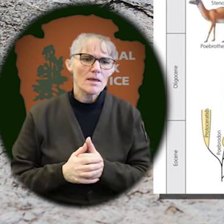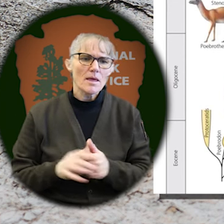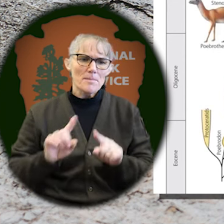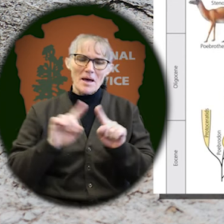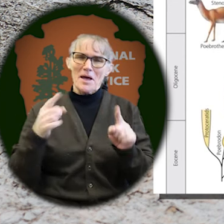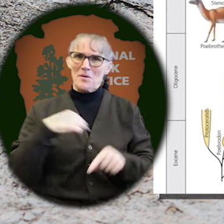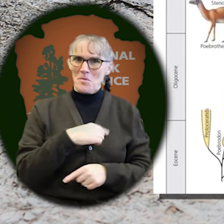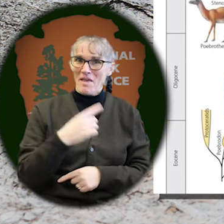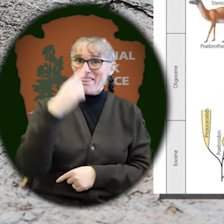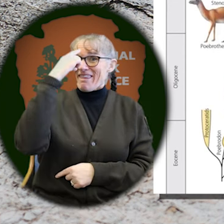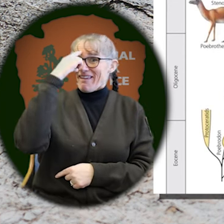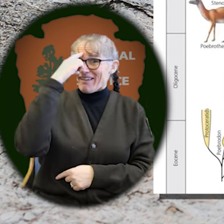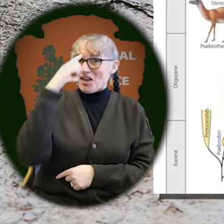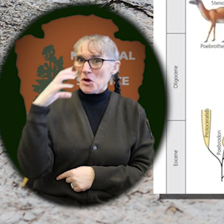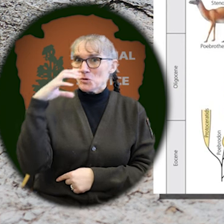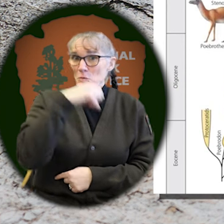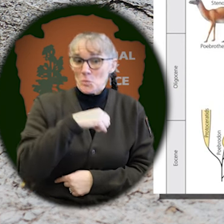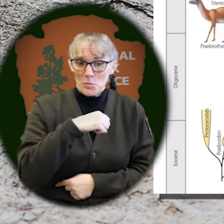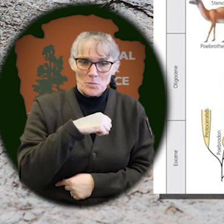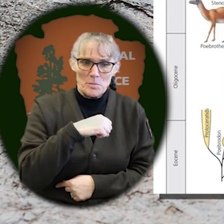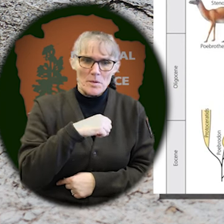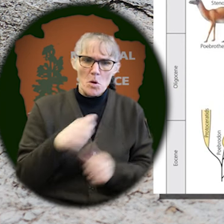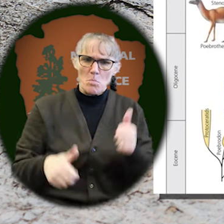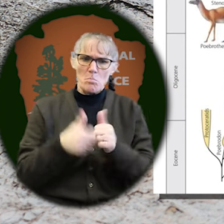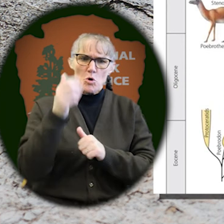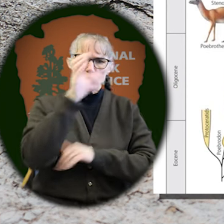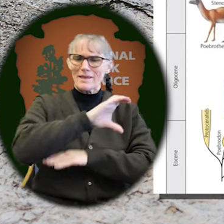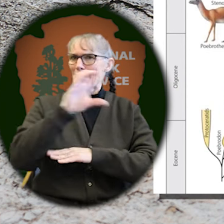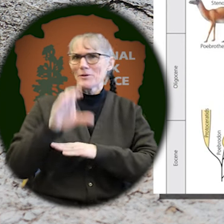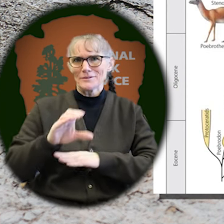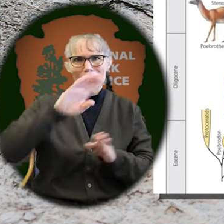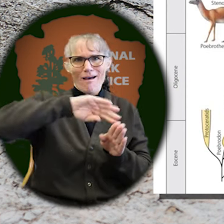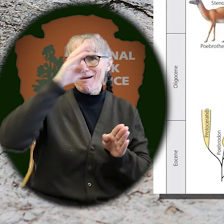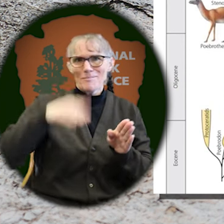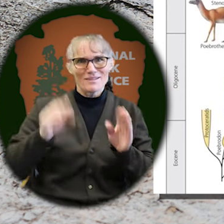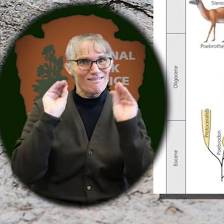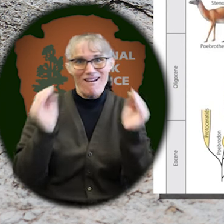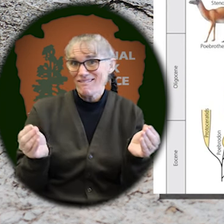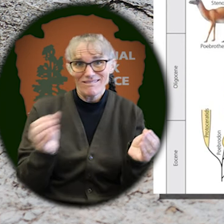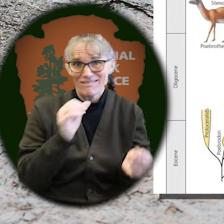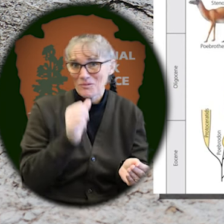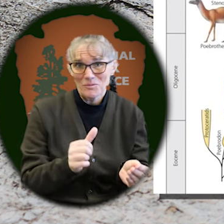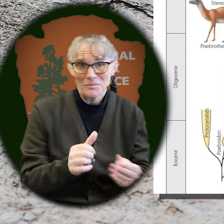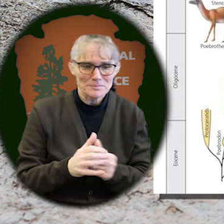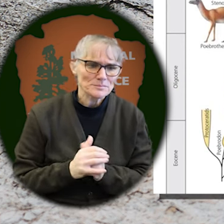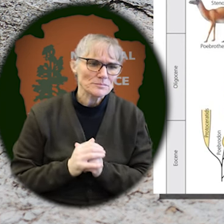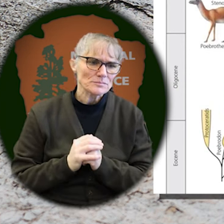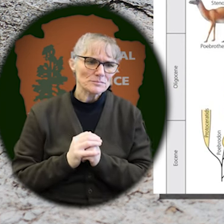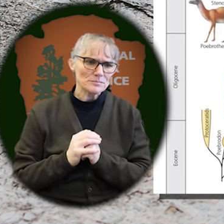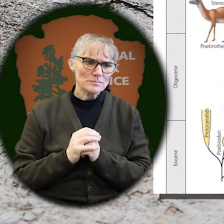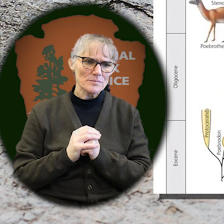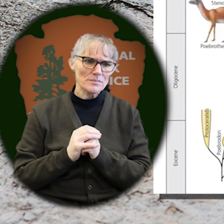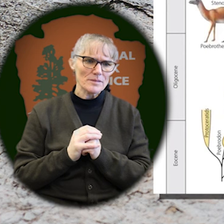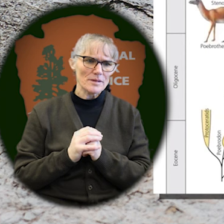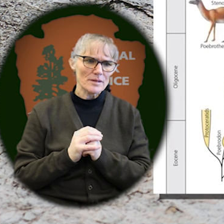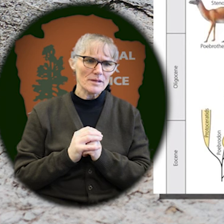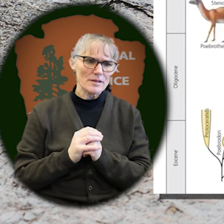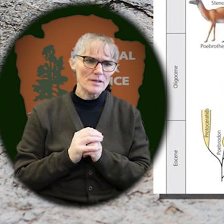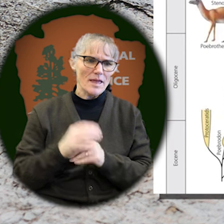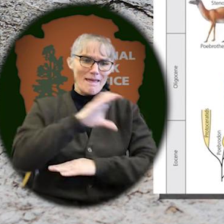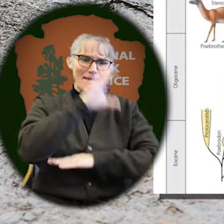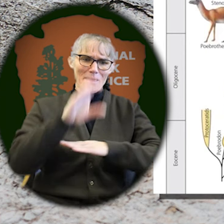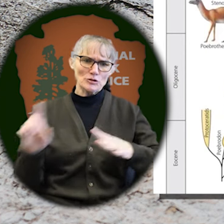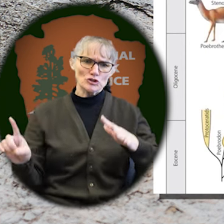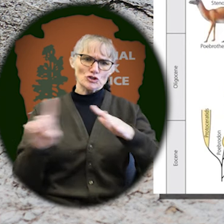we like to think, and we assume, that most camels did not have humps. So origination of